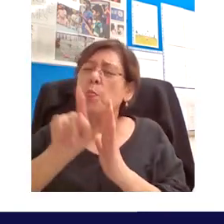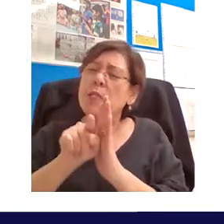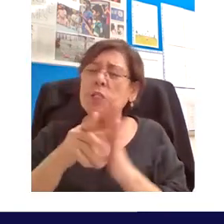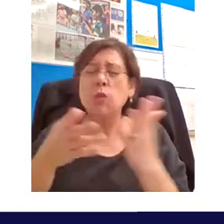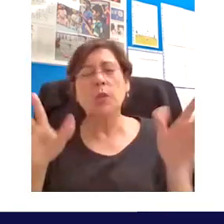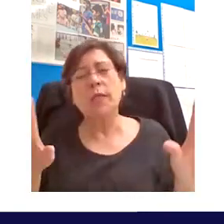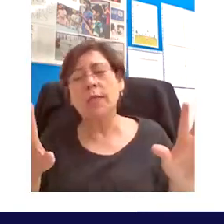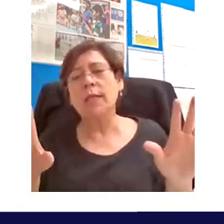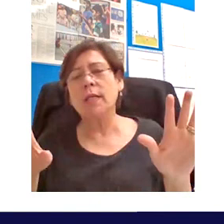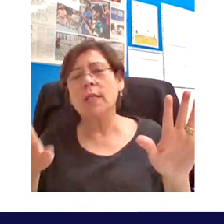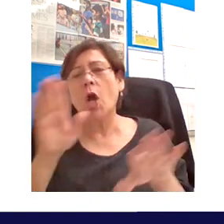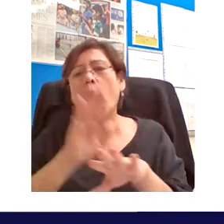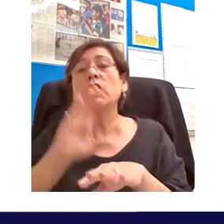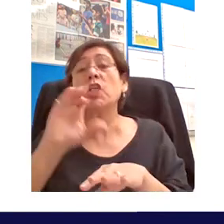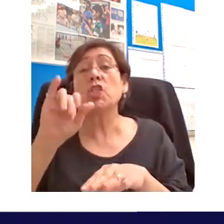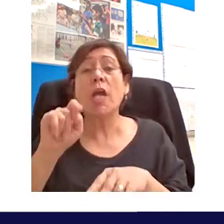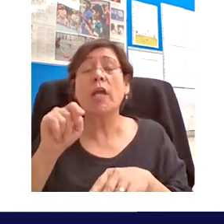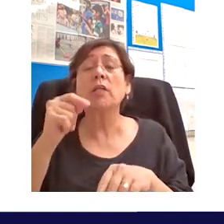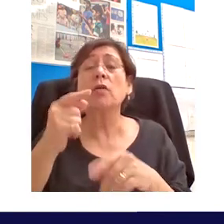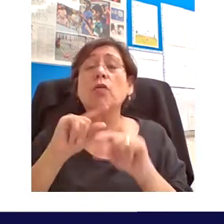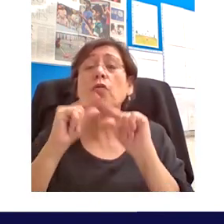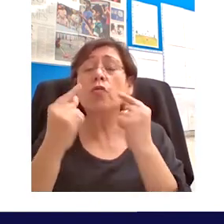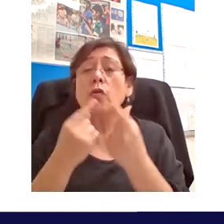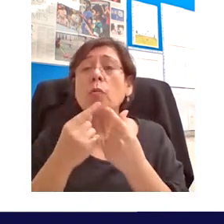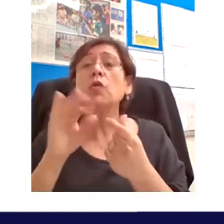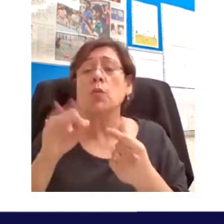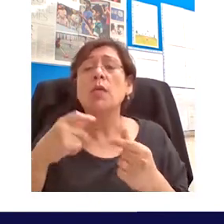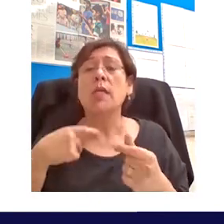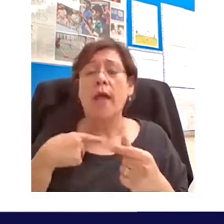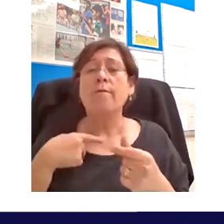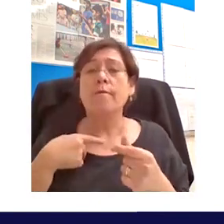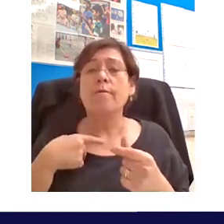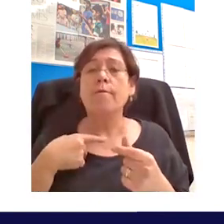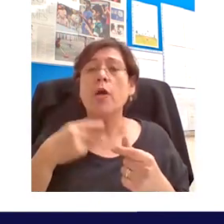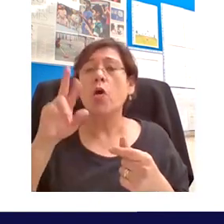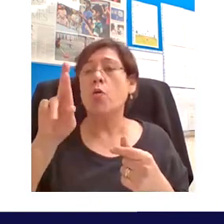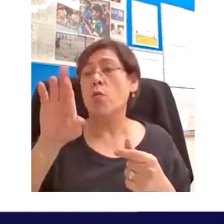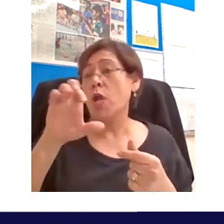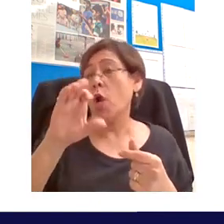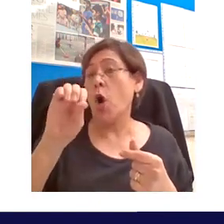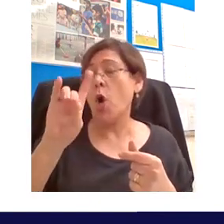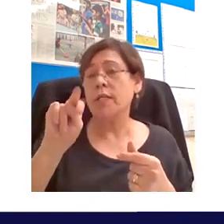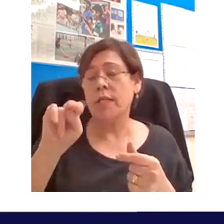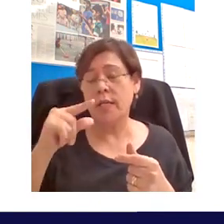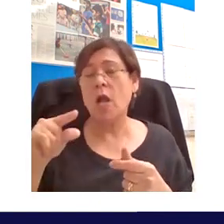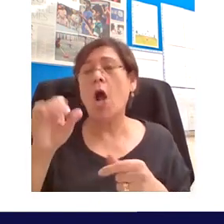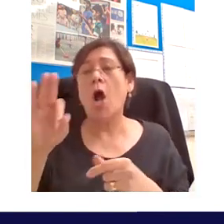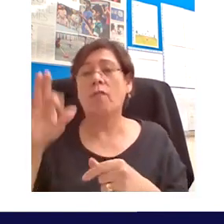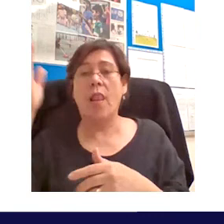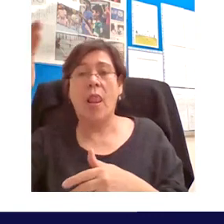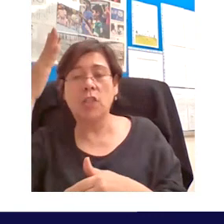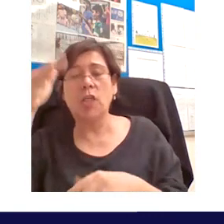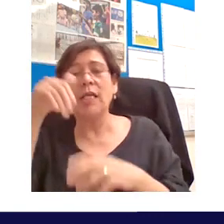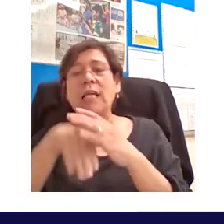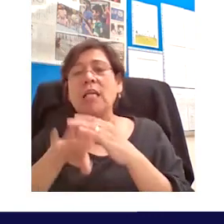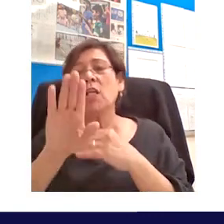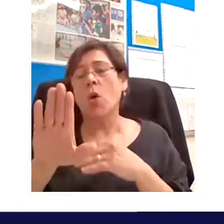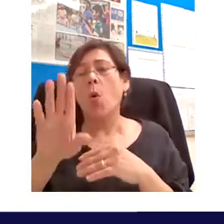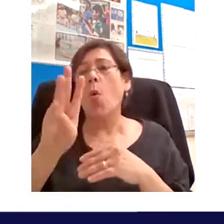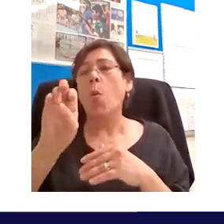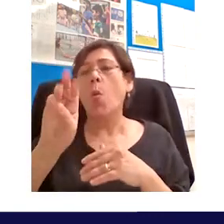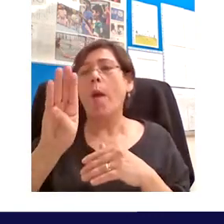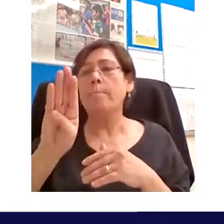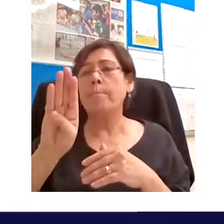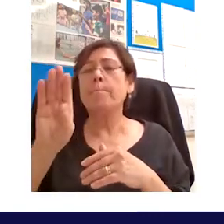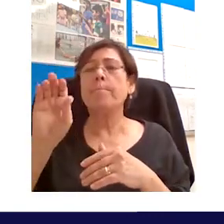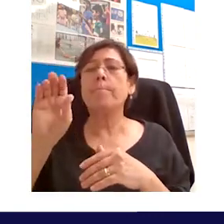and you'll also find a recording of this lecture as lucy mentioned earlier on on our web page uh including all the other lectures that we've